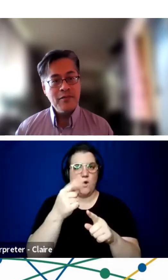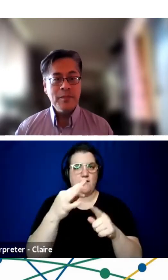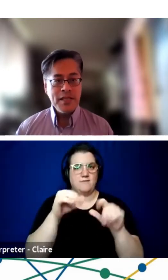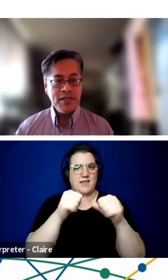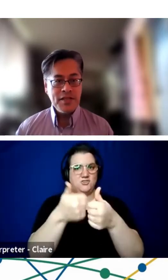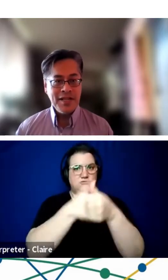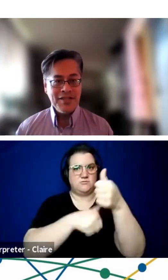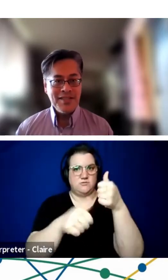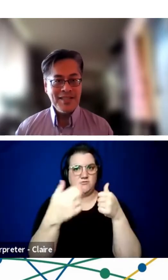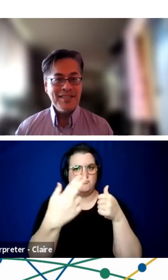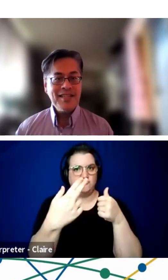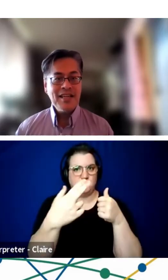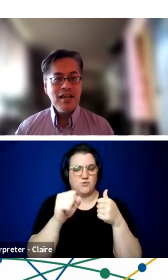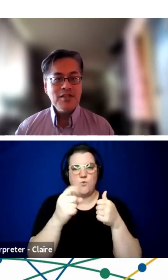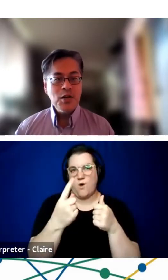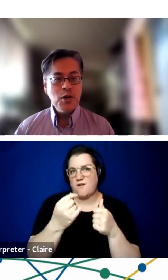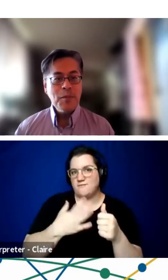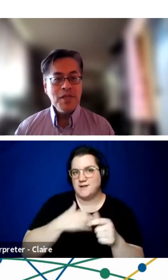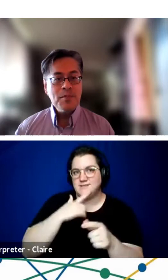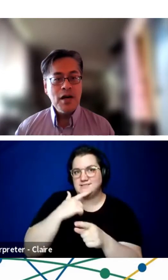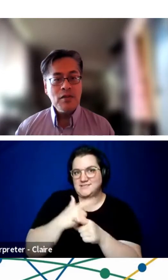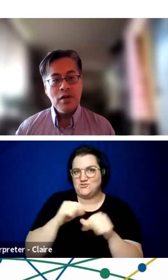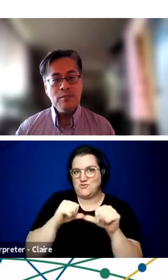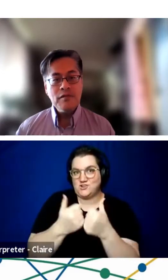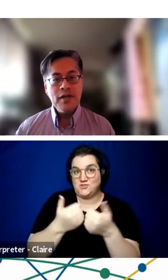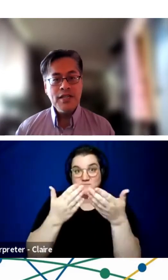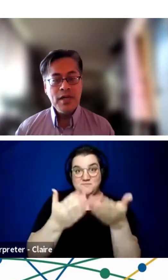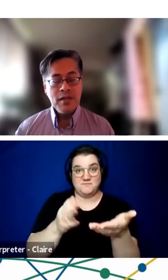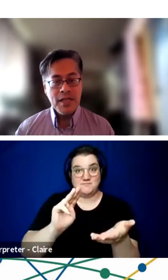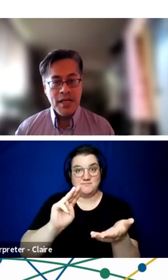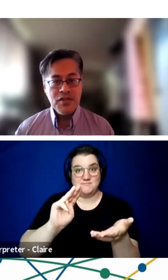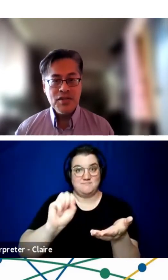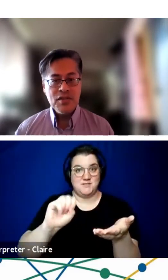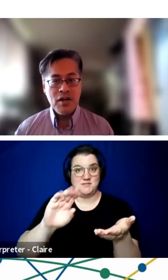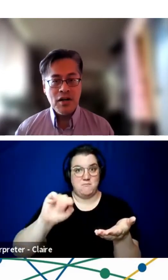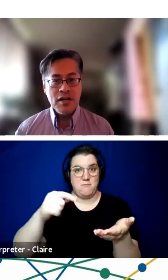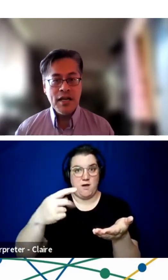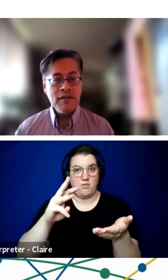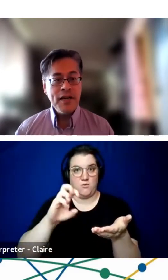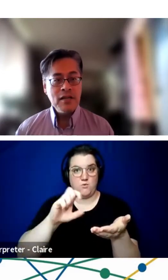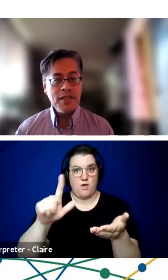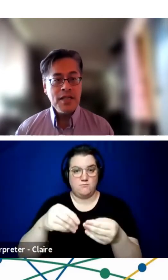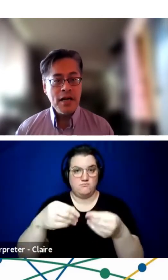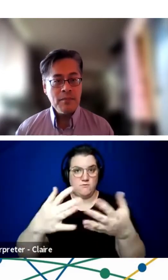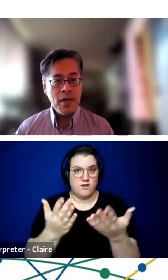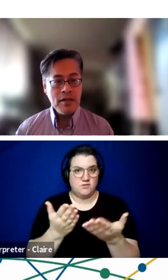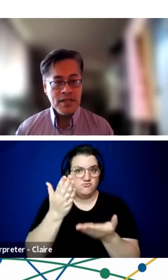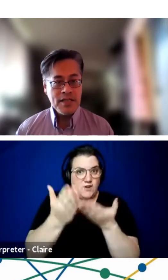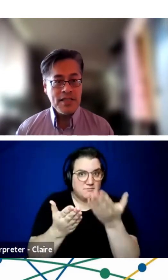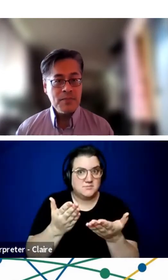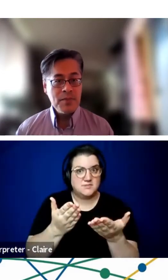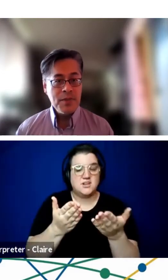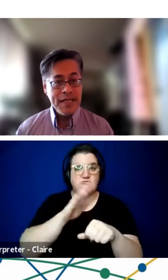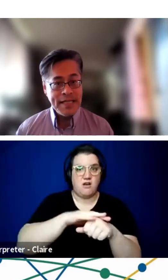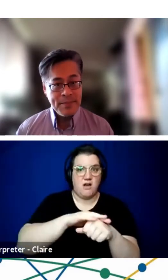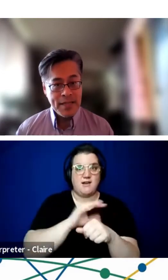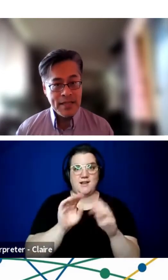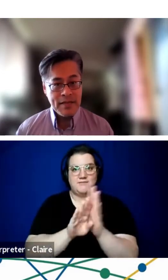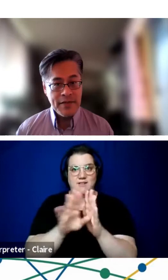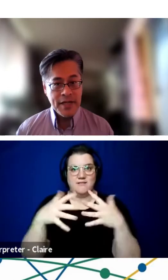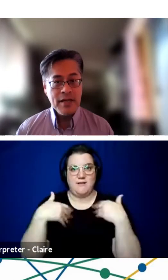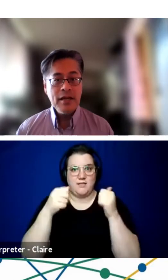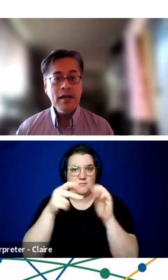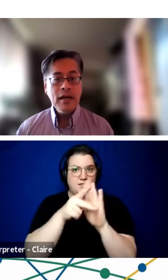So one of my sister agencies. So Ms. Bothwell provides recommendations on and develops health policies that promote